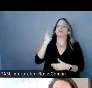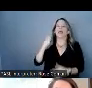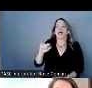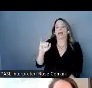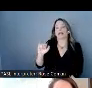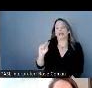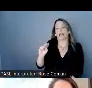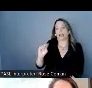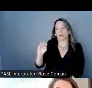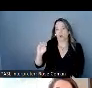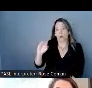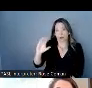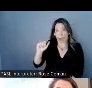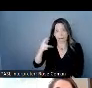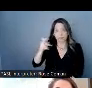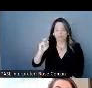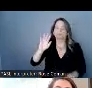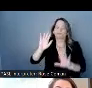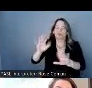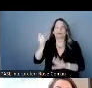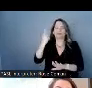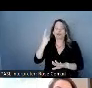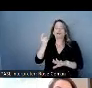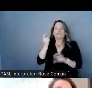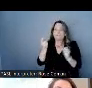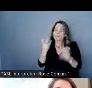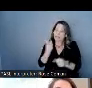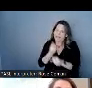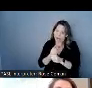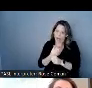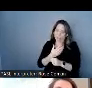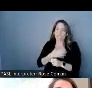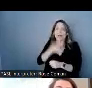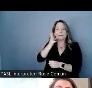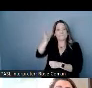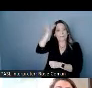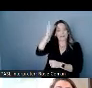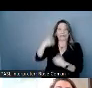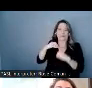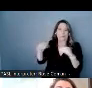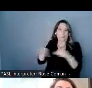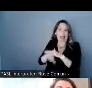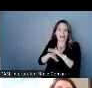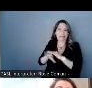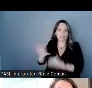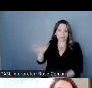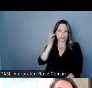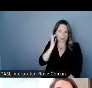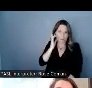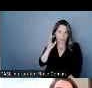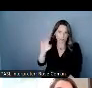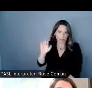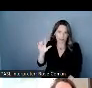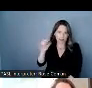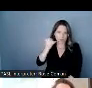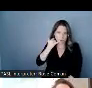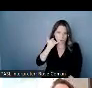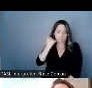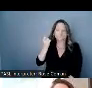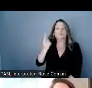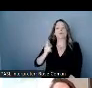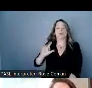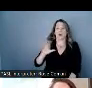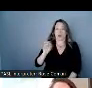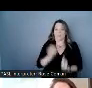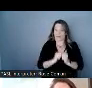my parents didn't have access to their cell phones so when when the company launched and we started growing we